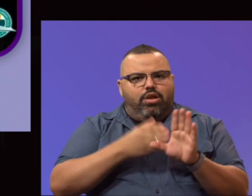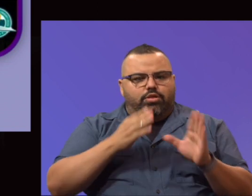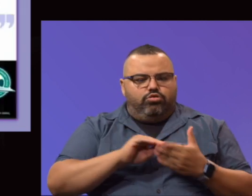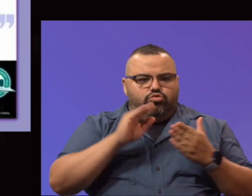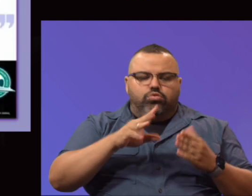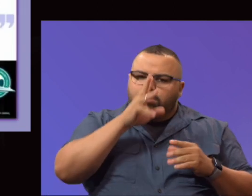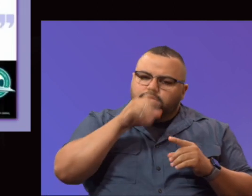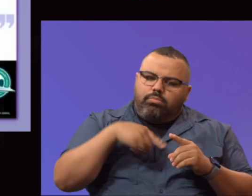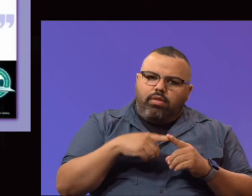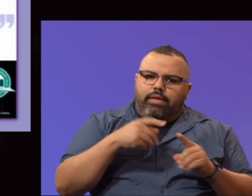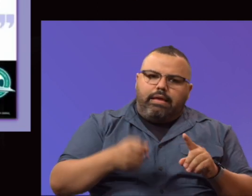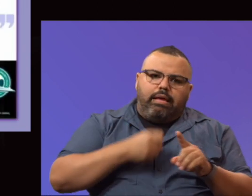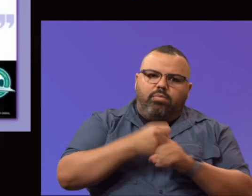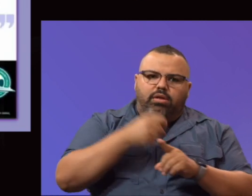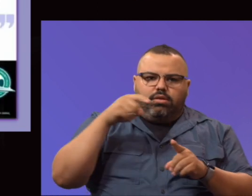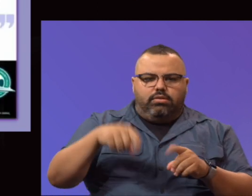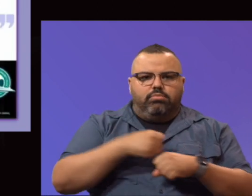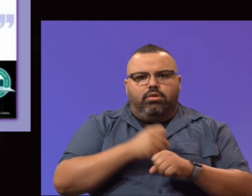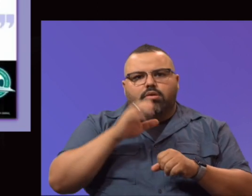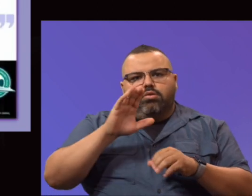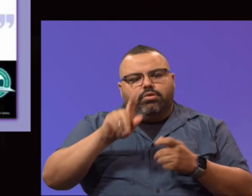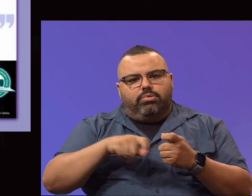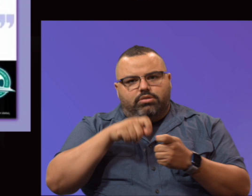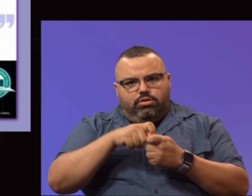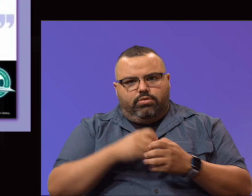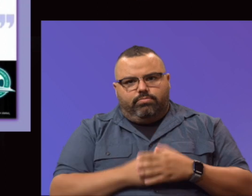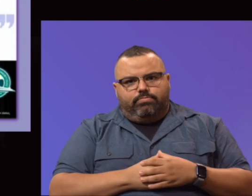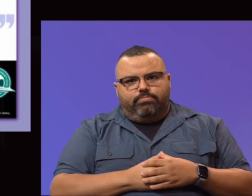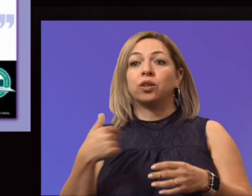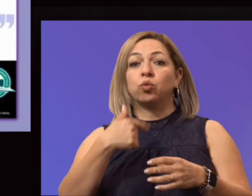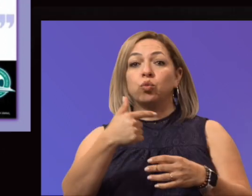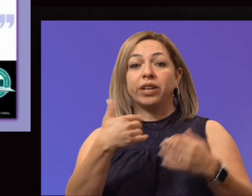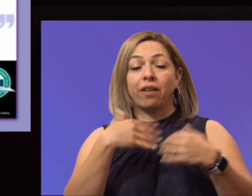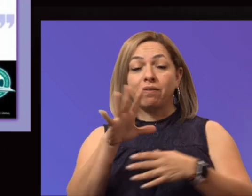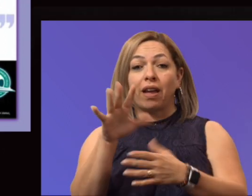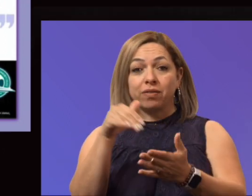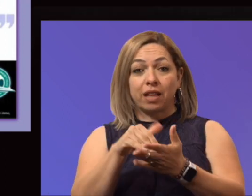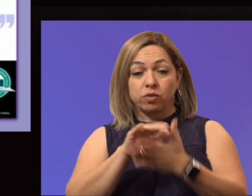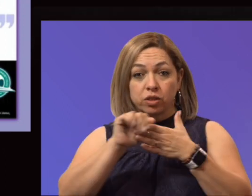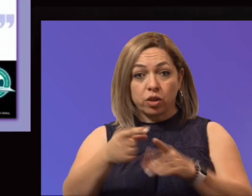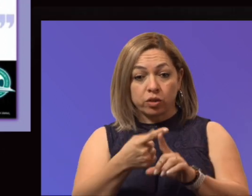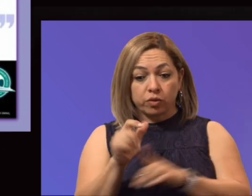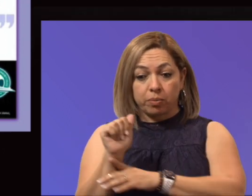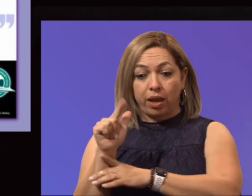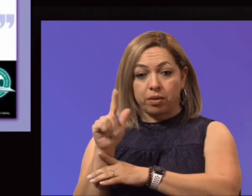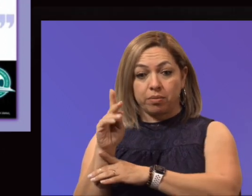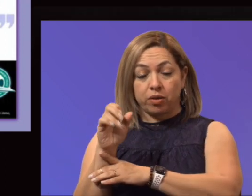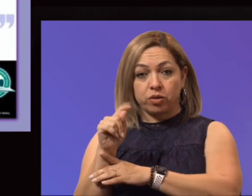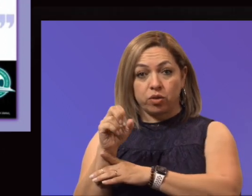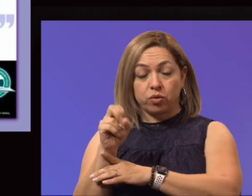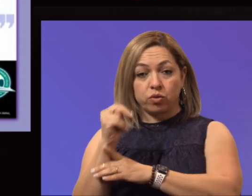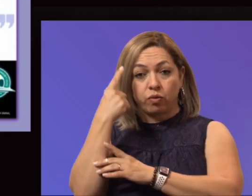We've received $5,000 from the Albertsons Foundation for the food pantry, another $3,000 from the El Paso Architectural